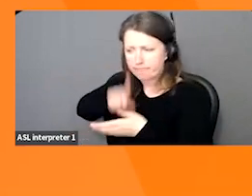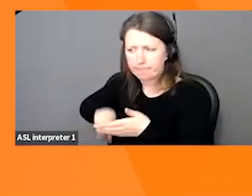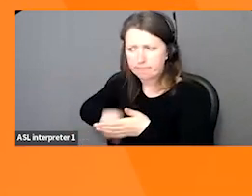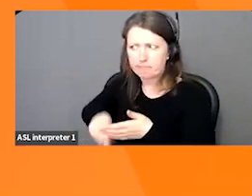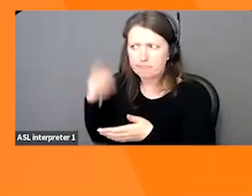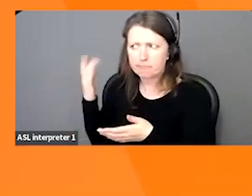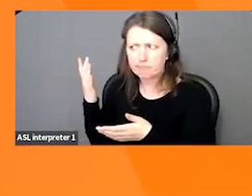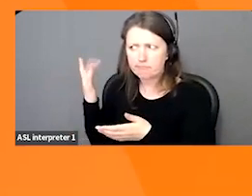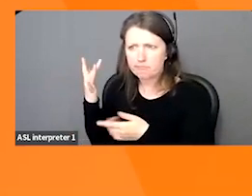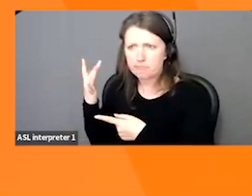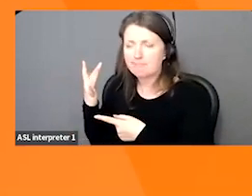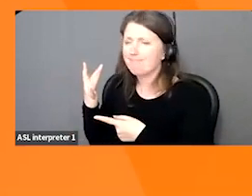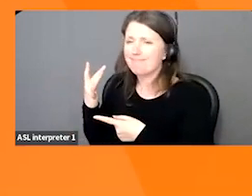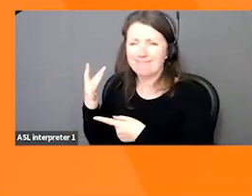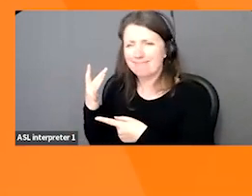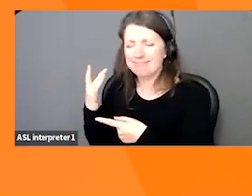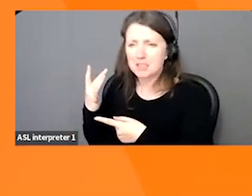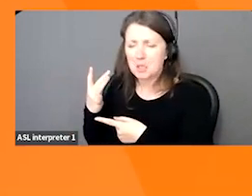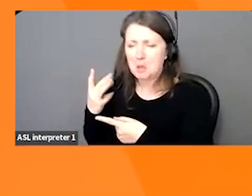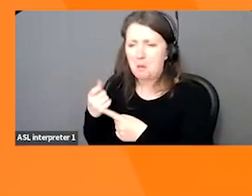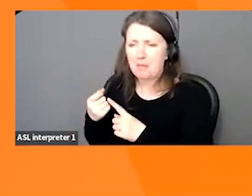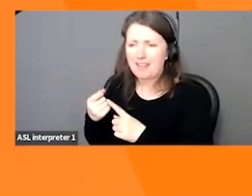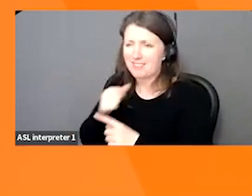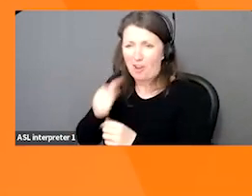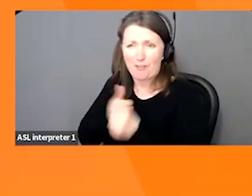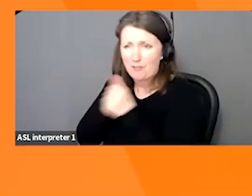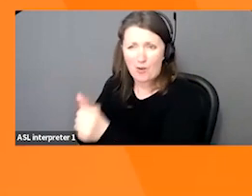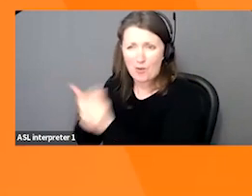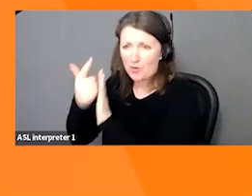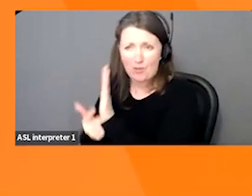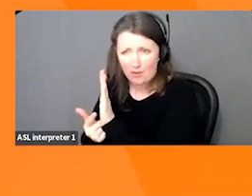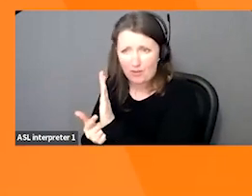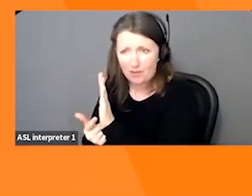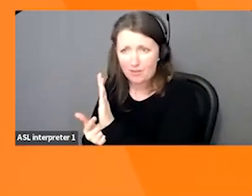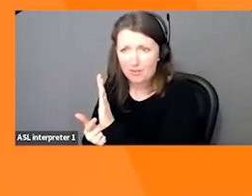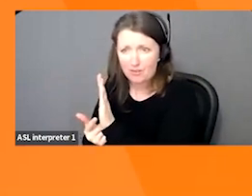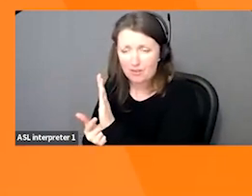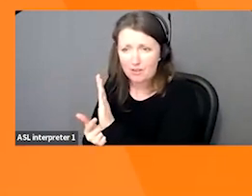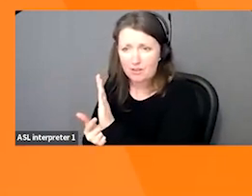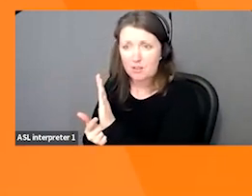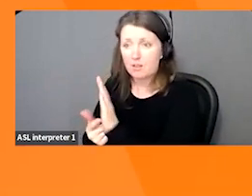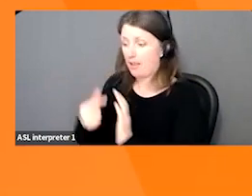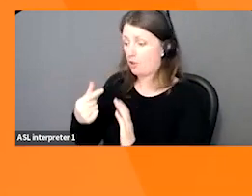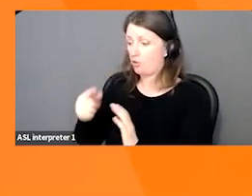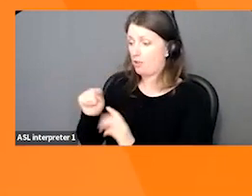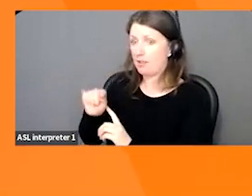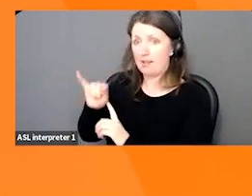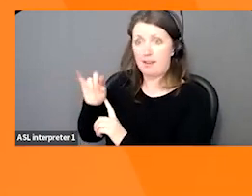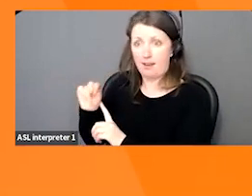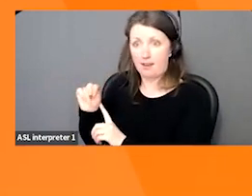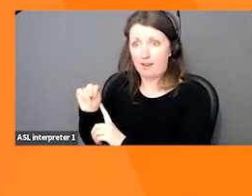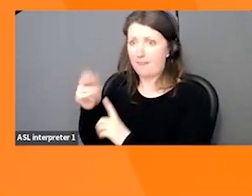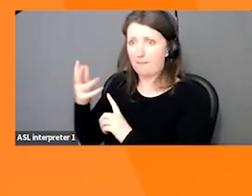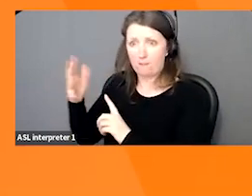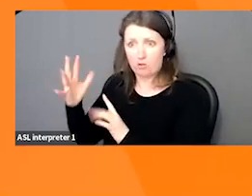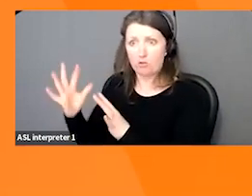fraudulent to a certain extent. If that barcode or that G is associated to your organization